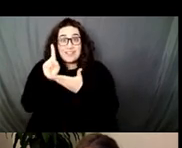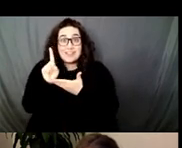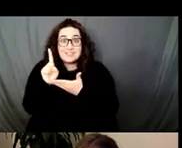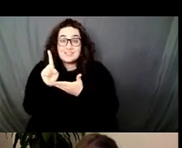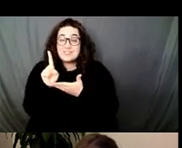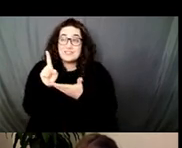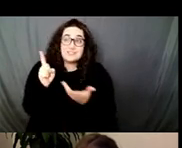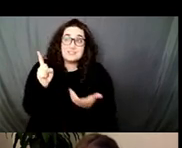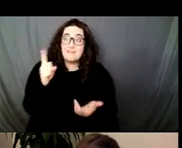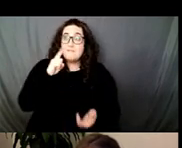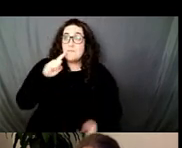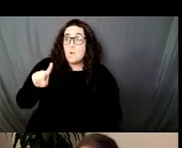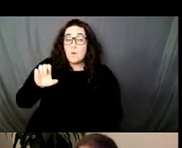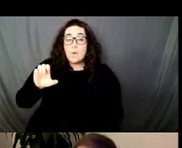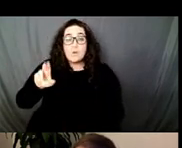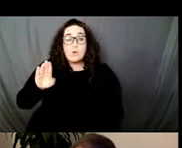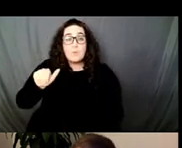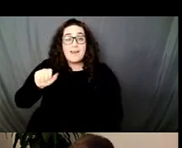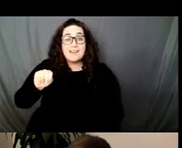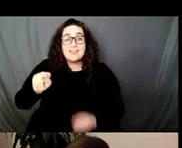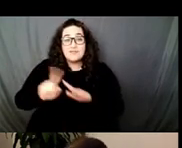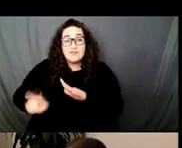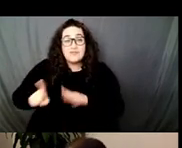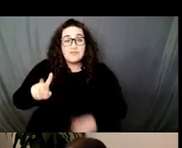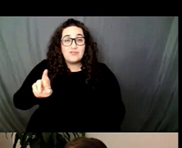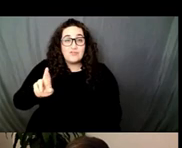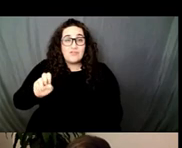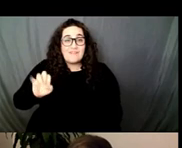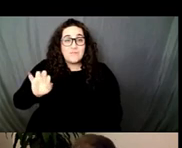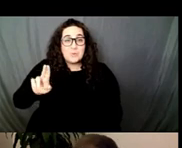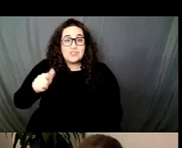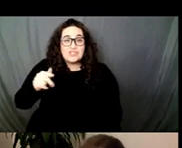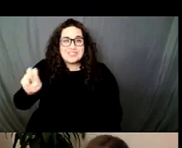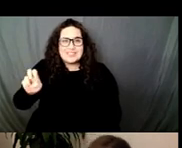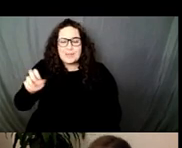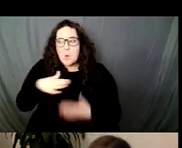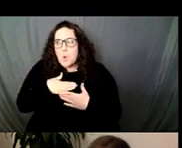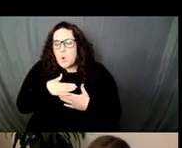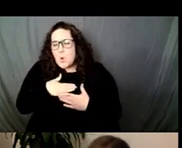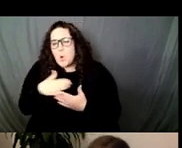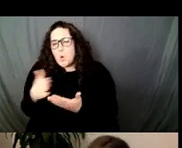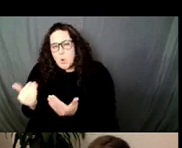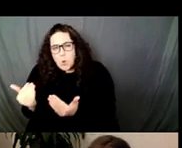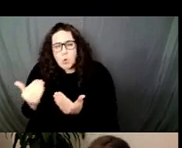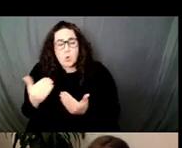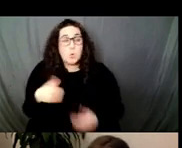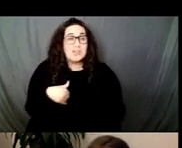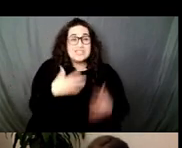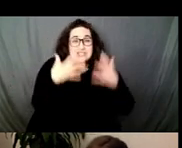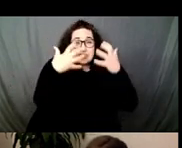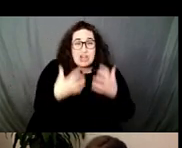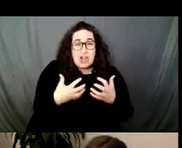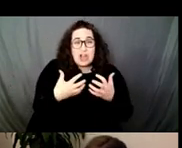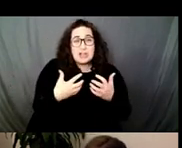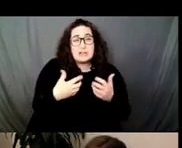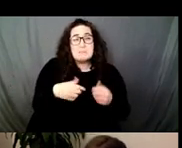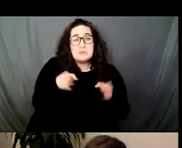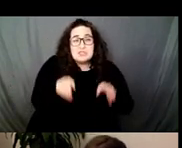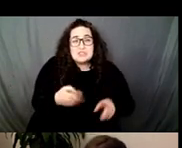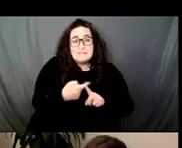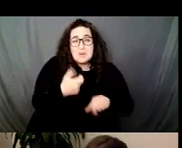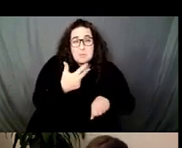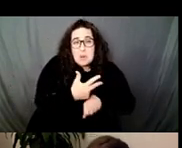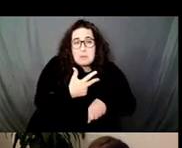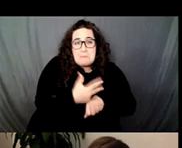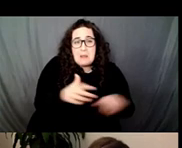say, a Cuban refugee as opposed to a dark-skinned Guatemalan refugee or a light-skinned gay man as opposed to a Black trans